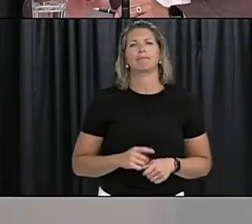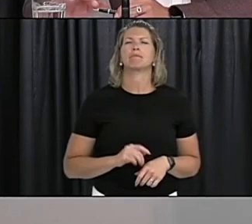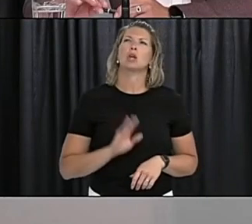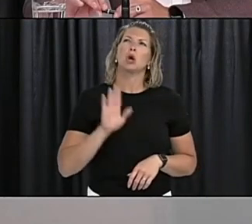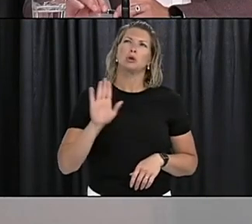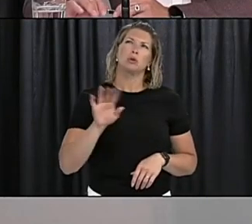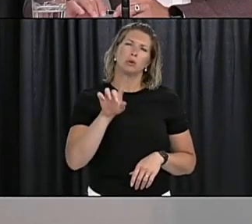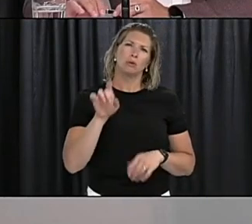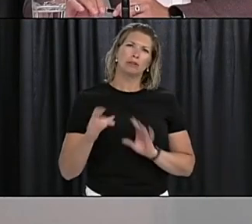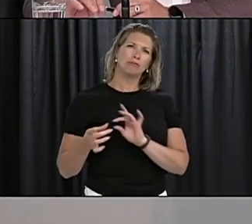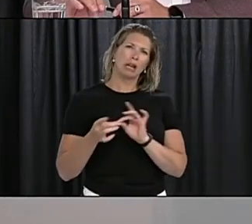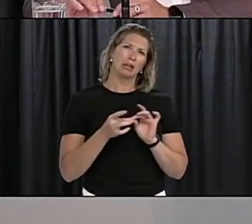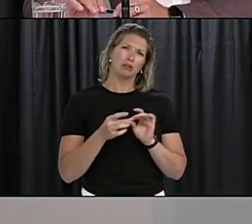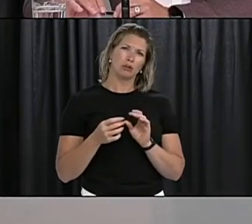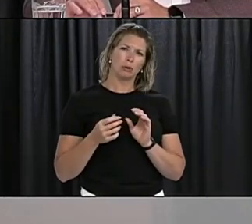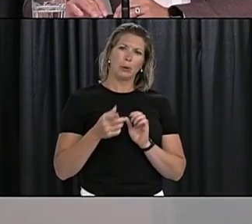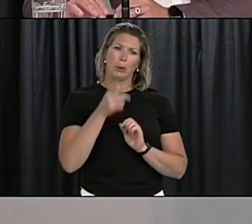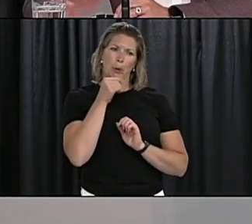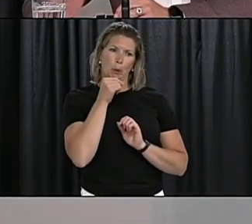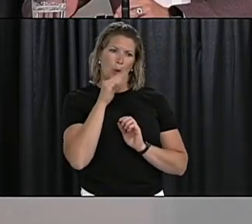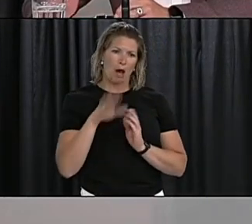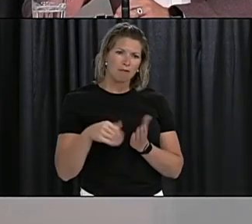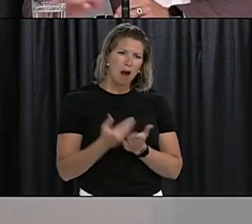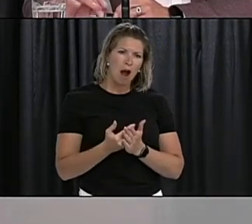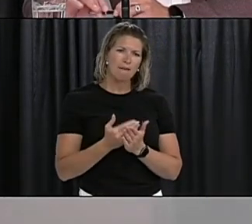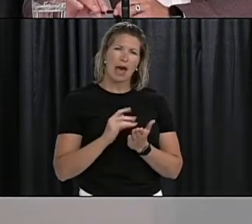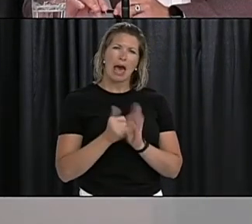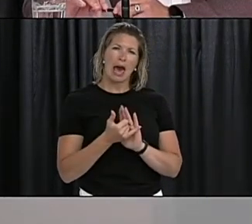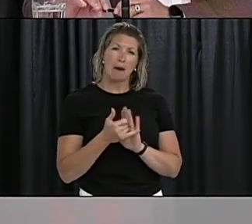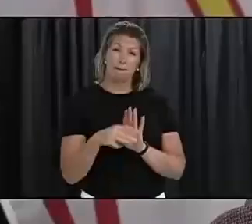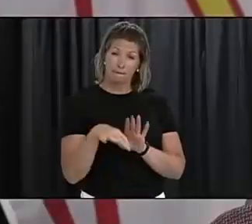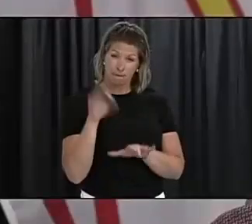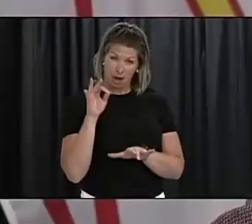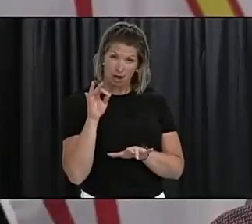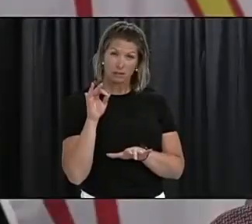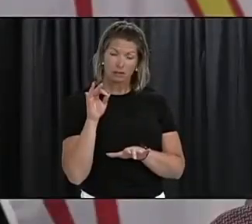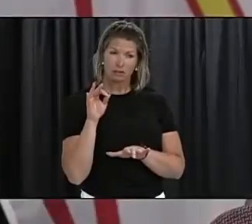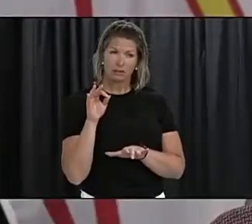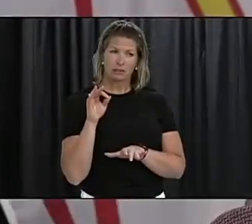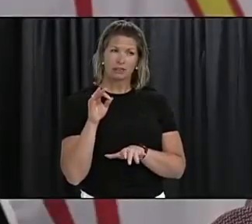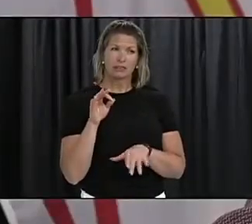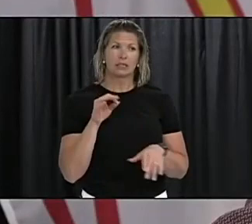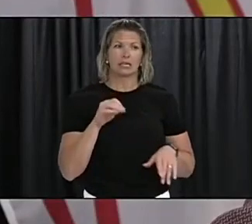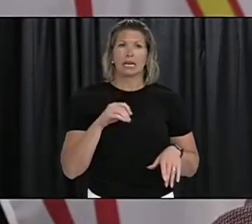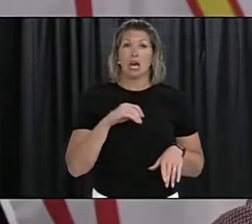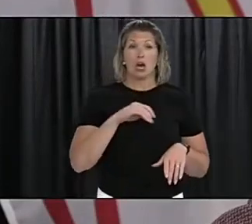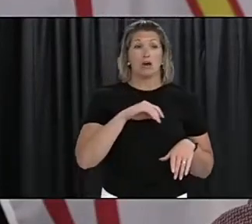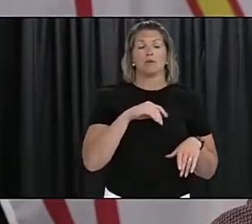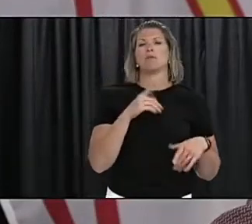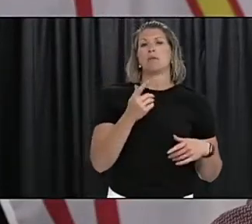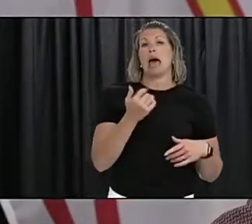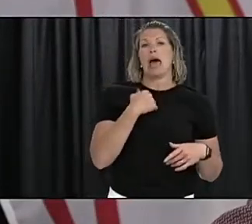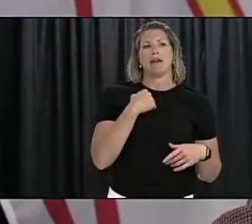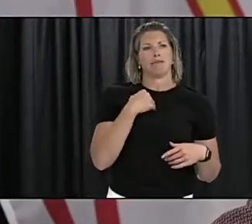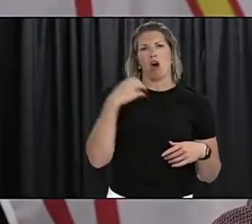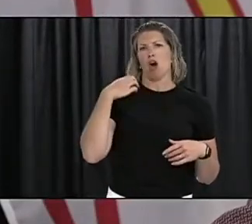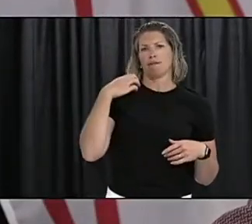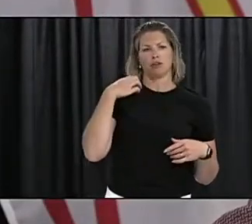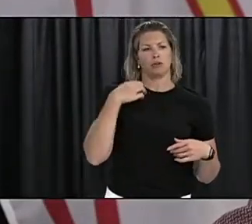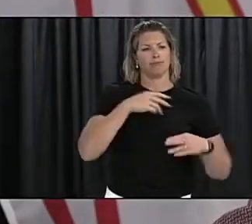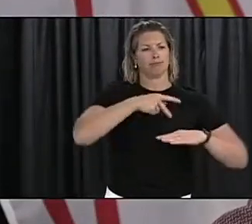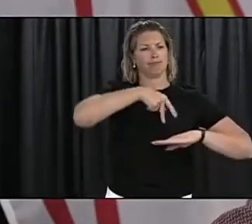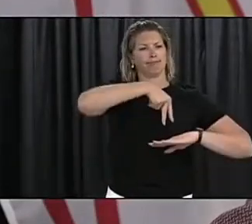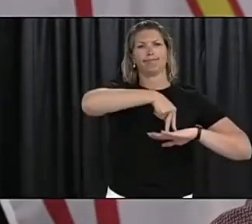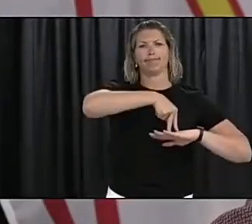come through as an example the St. John's Airport you would see a group there that would be there taking the information no different than what we would see